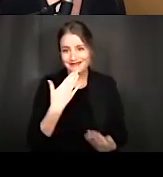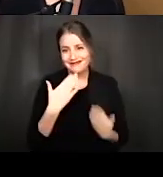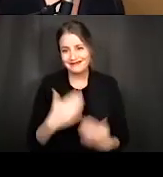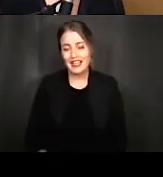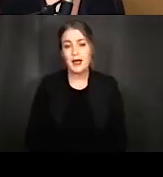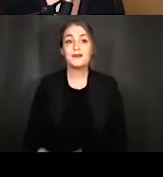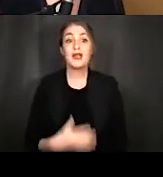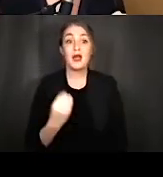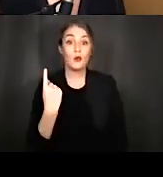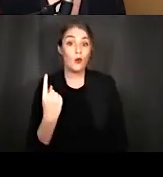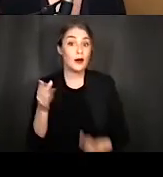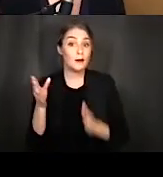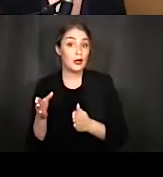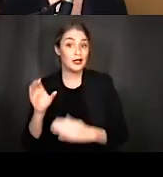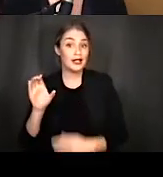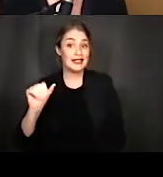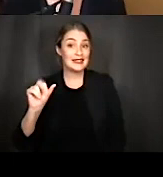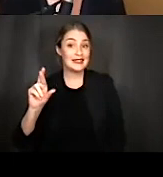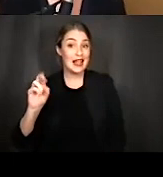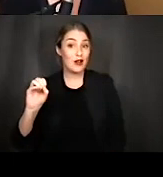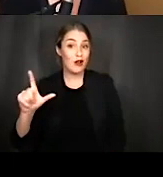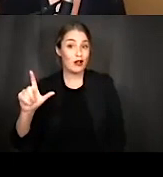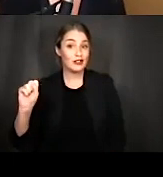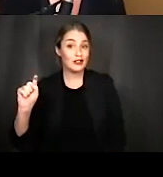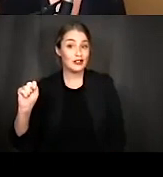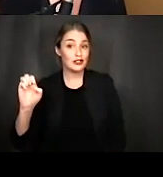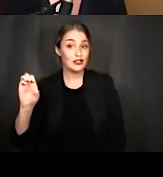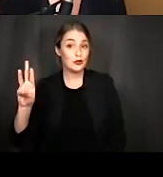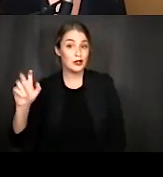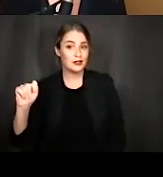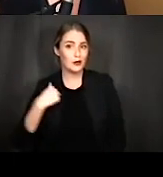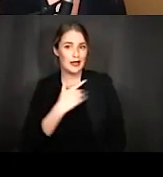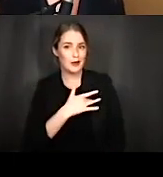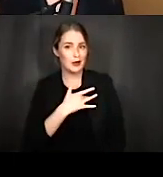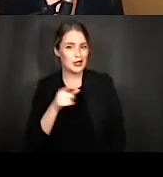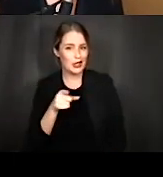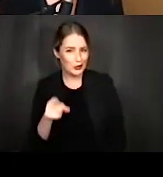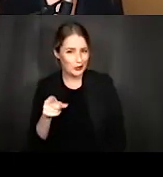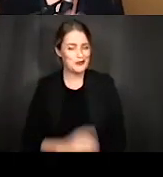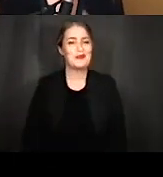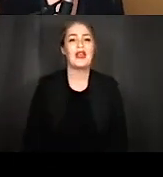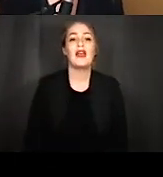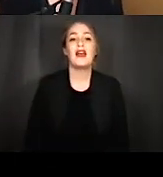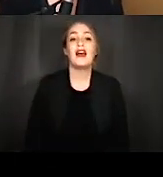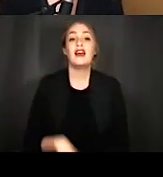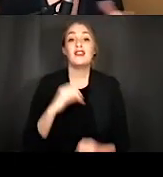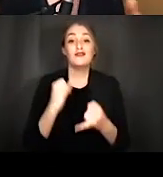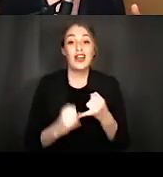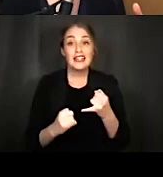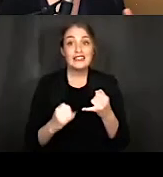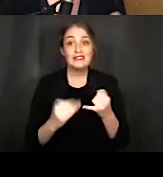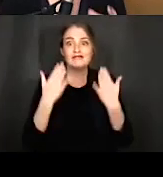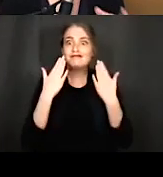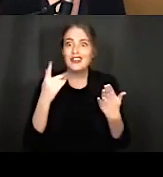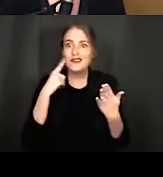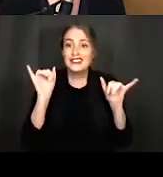one of our patreon supporters carol stewart appreciate you and finally um thanks for sticking